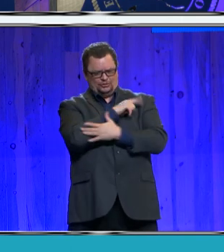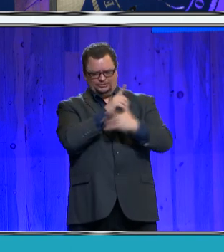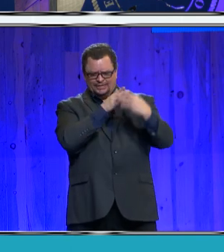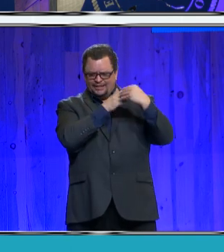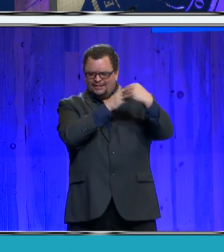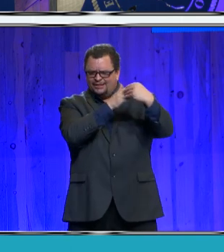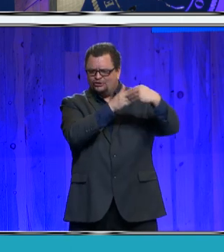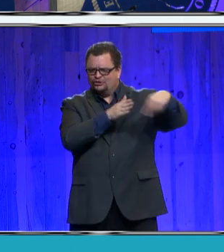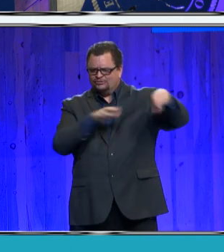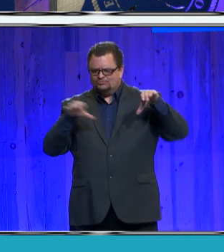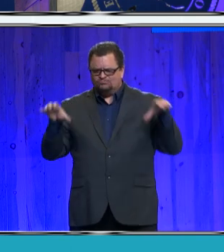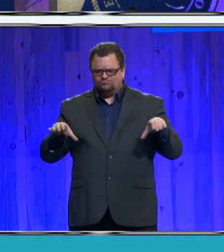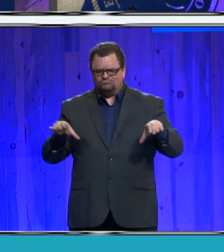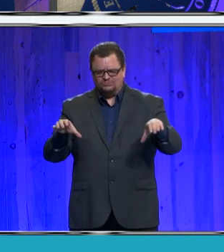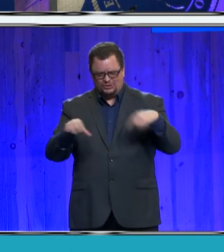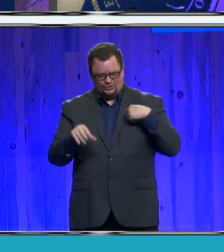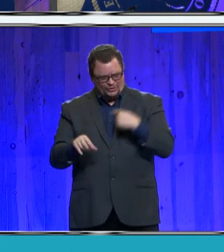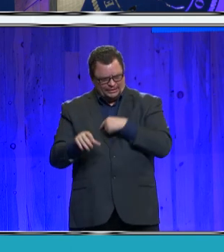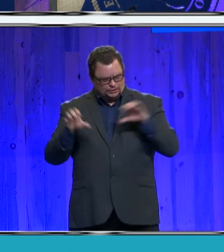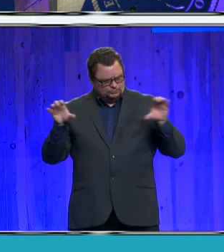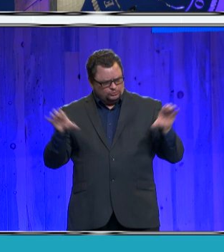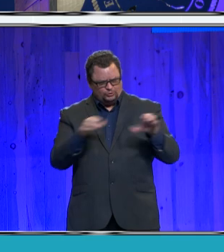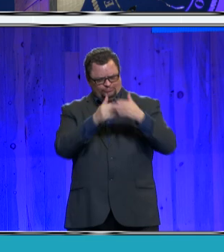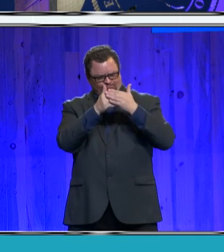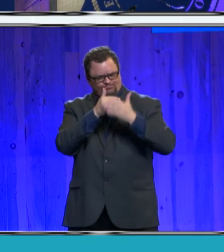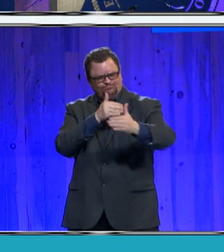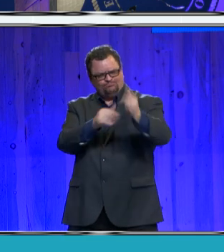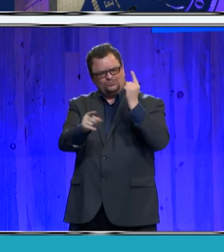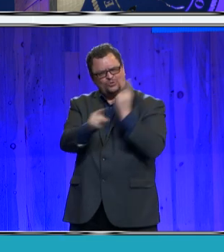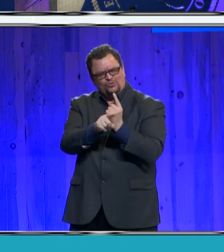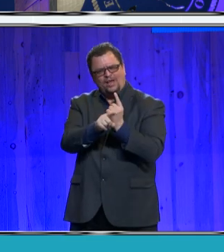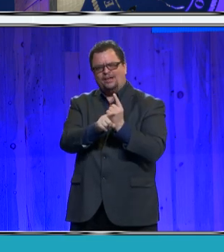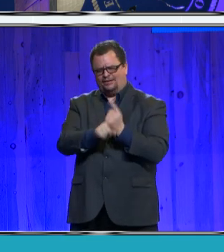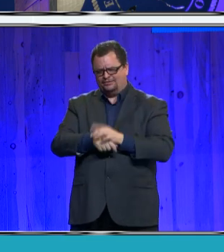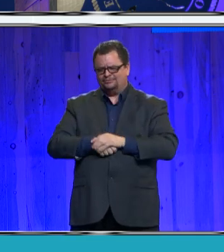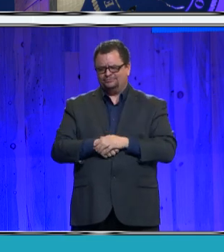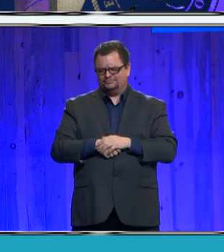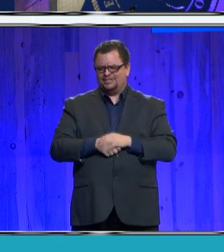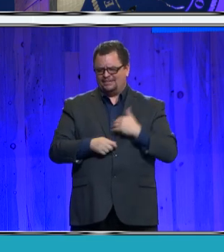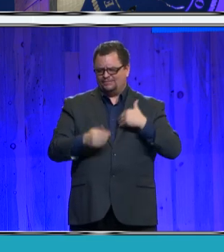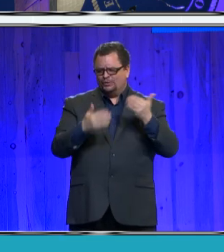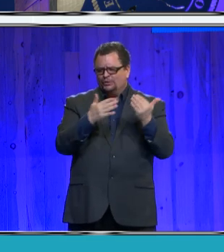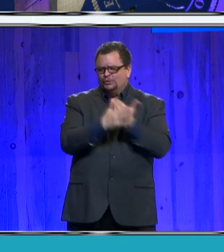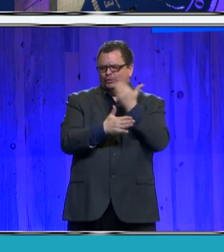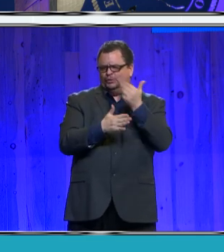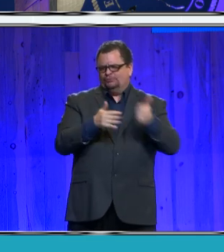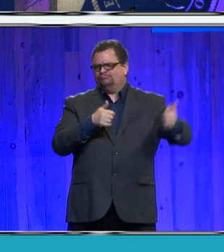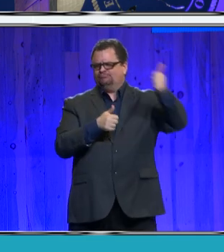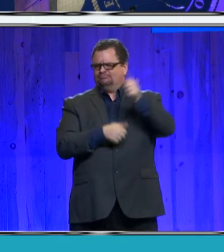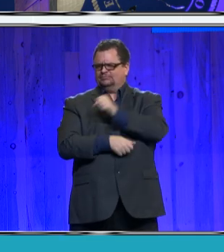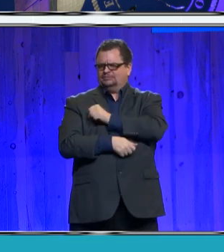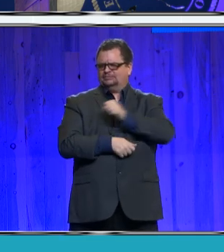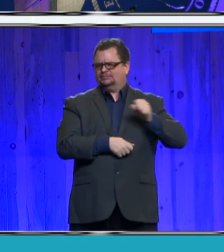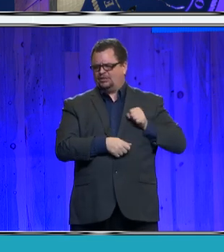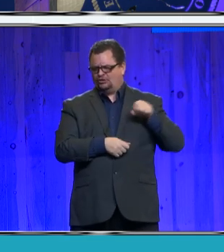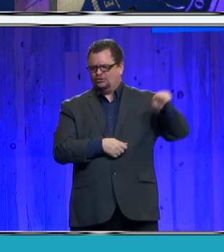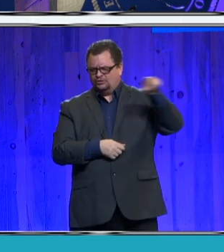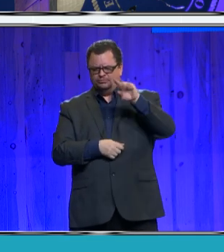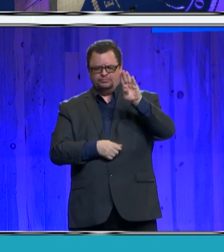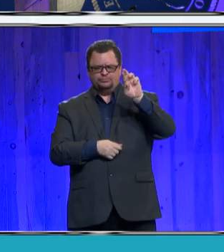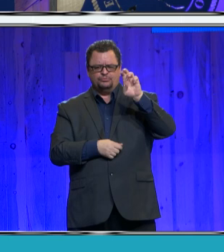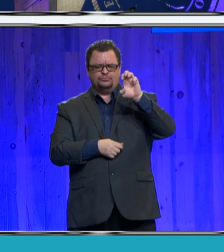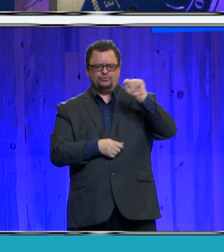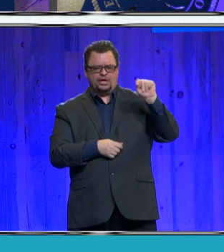right thing. We are pleased to welcome many new executive staff, including Brett Waters, county administrator,